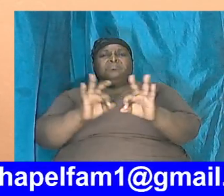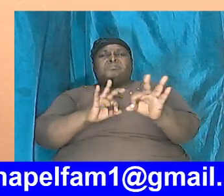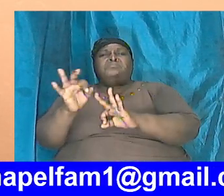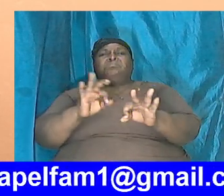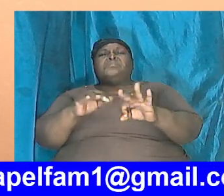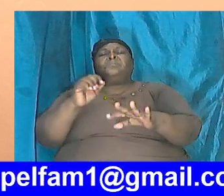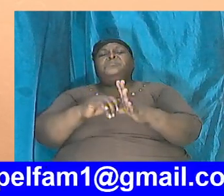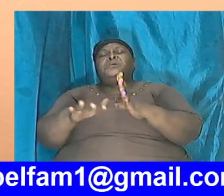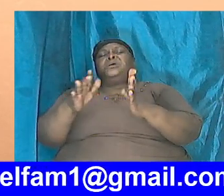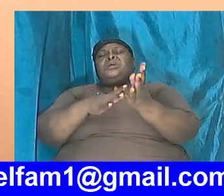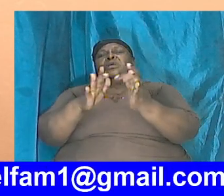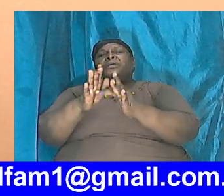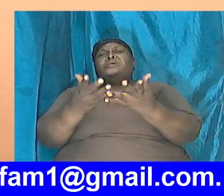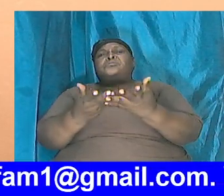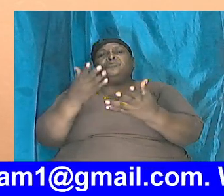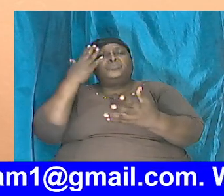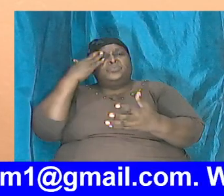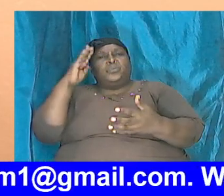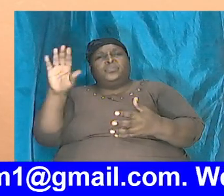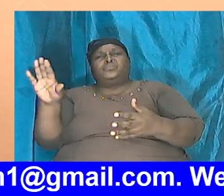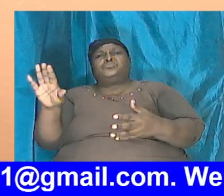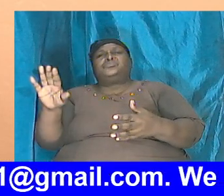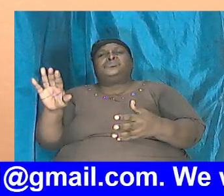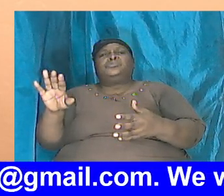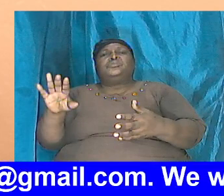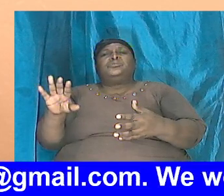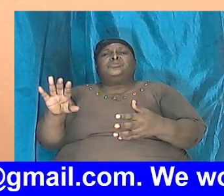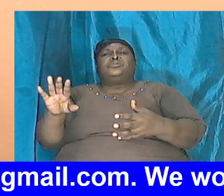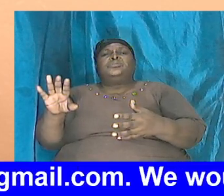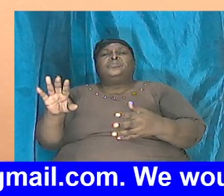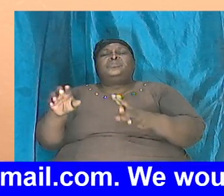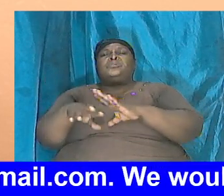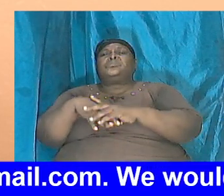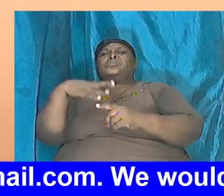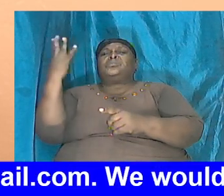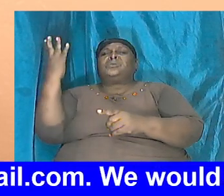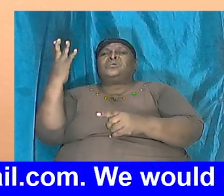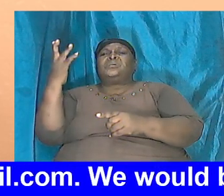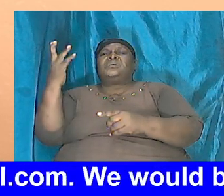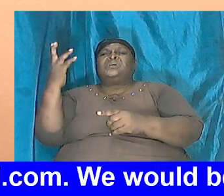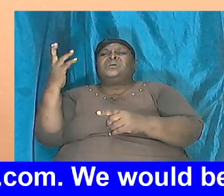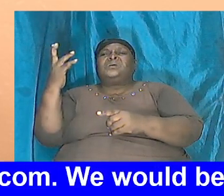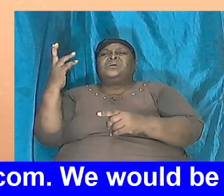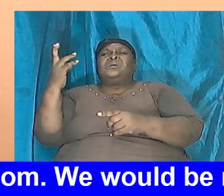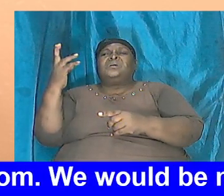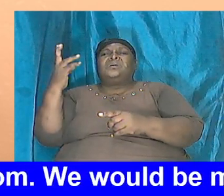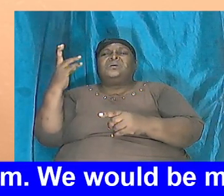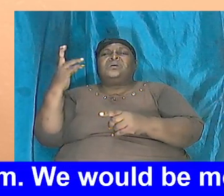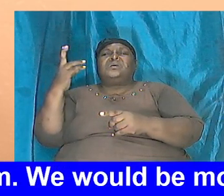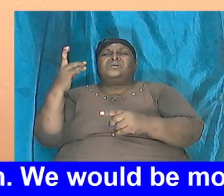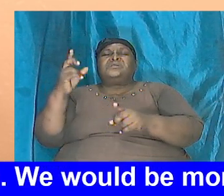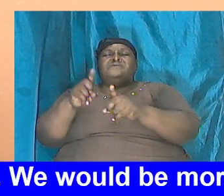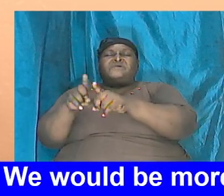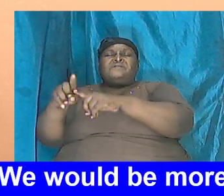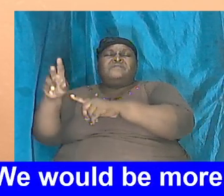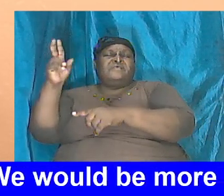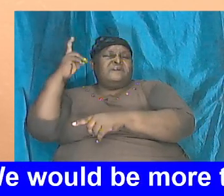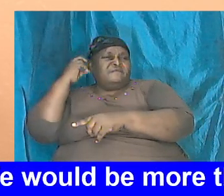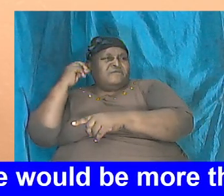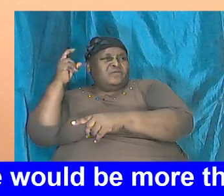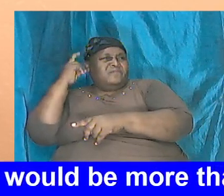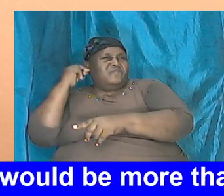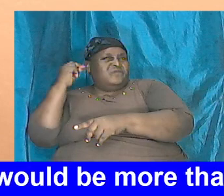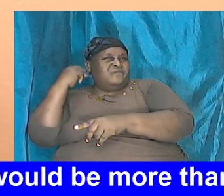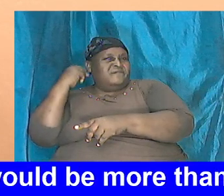and we do not need external skeptical voices to try to